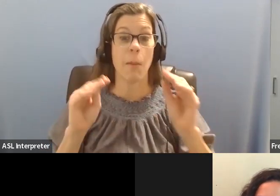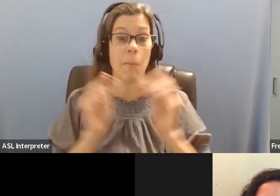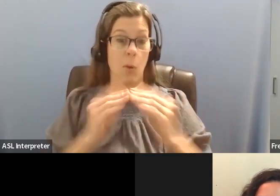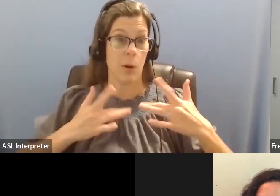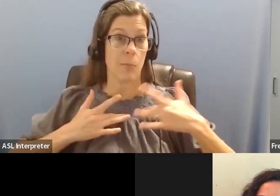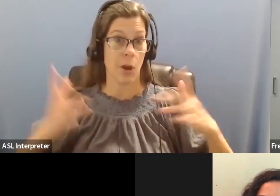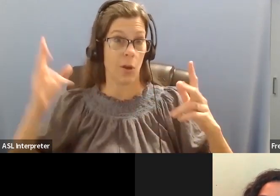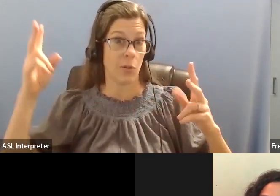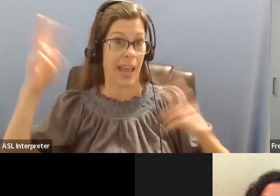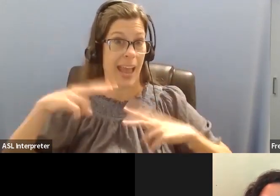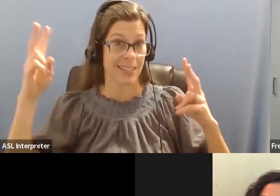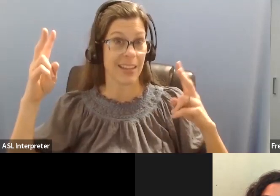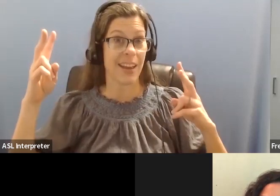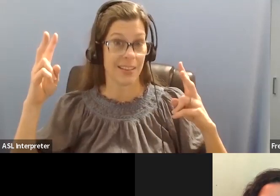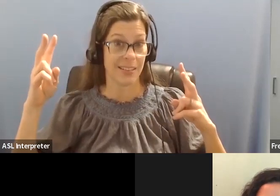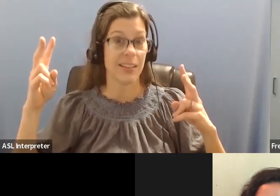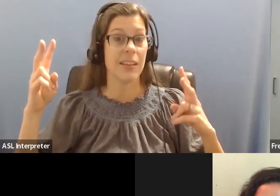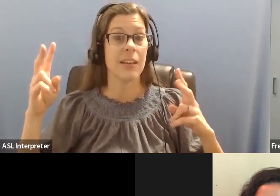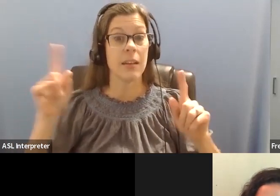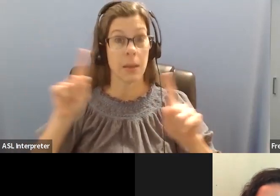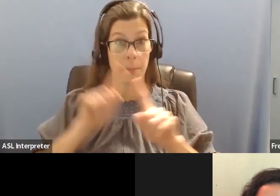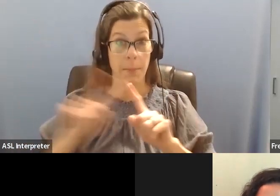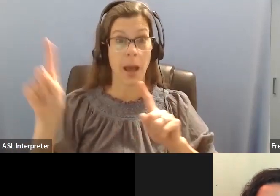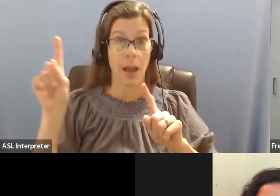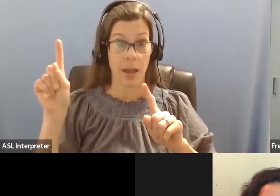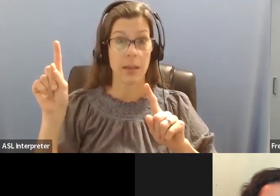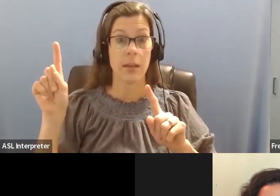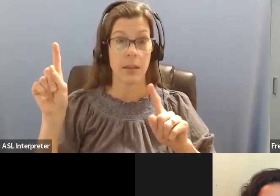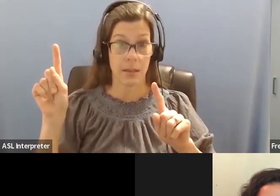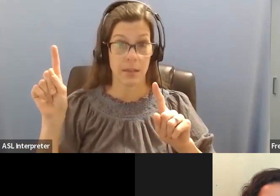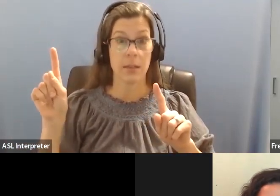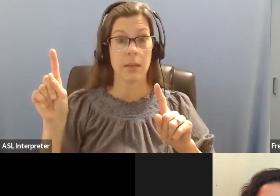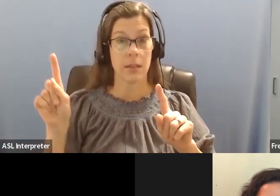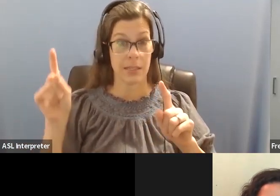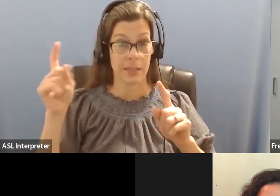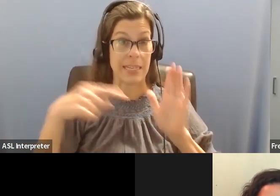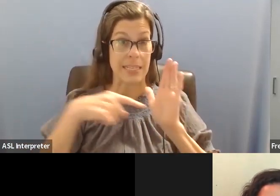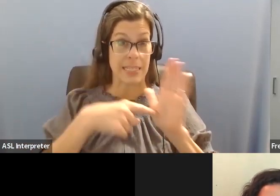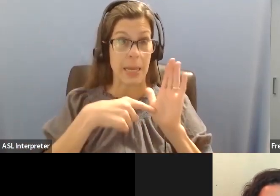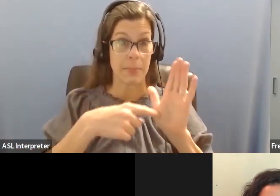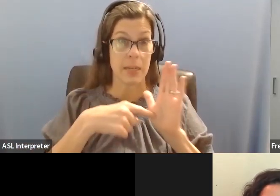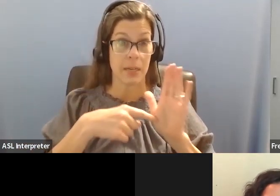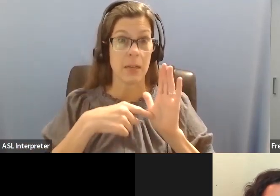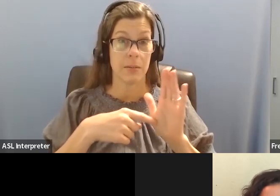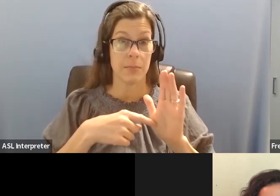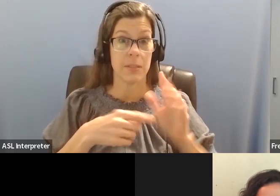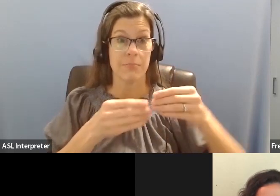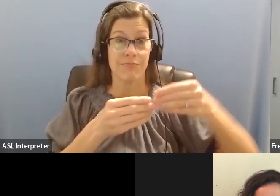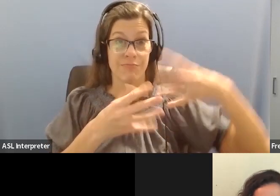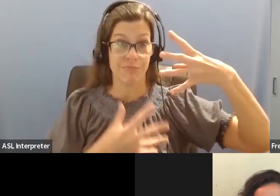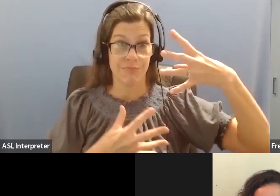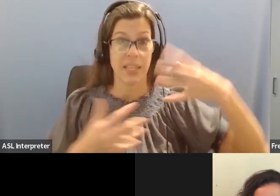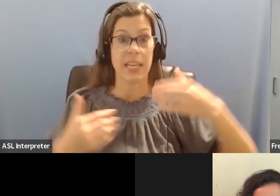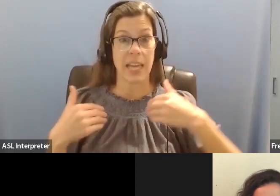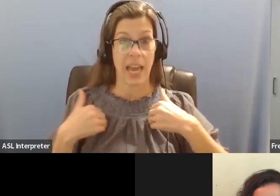But the hallmark of things, of symptoms that I have is a symptom that's called